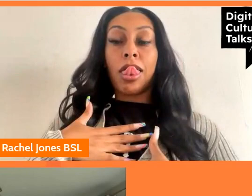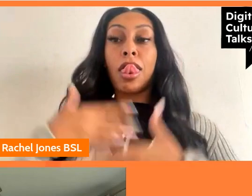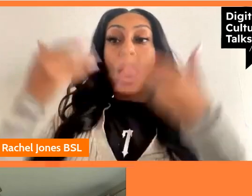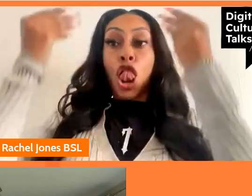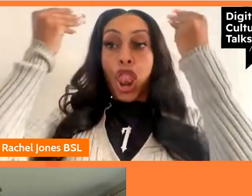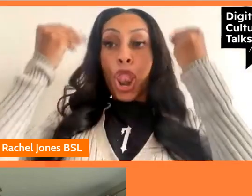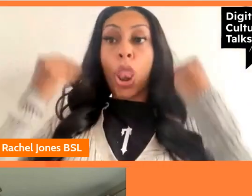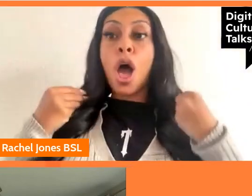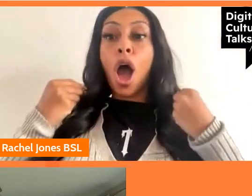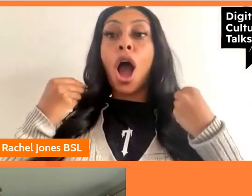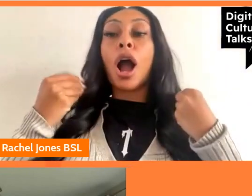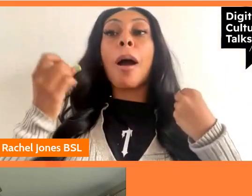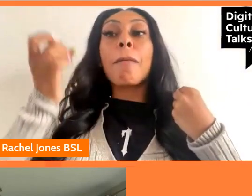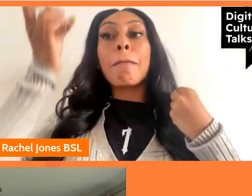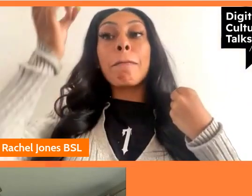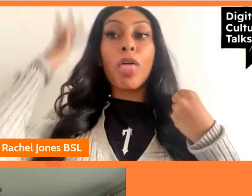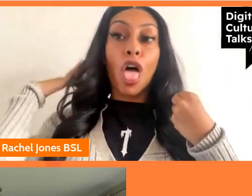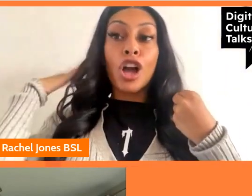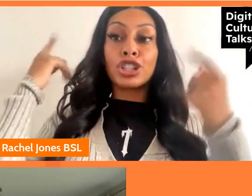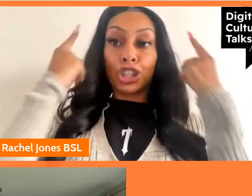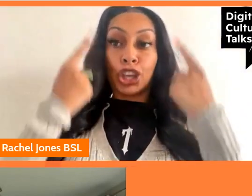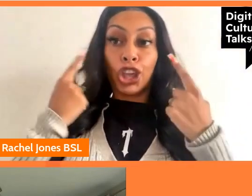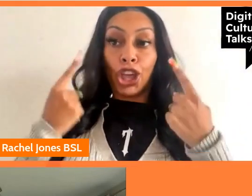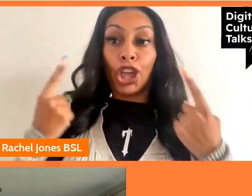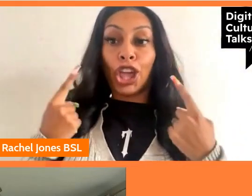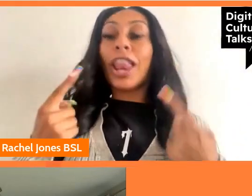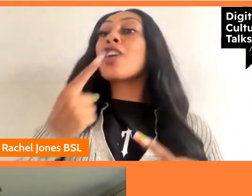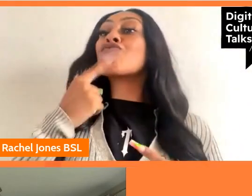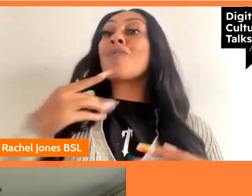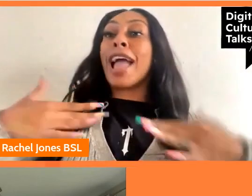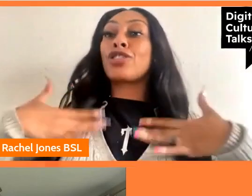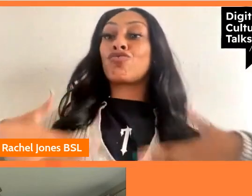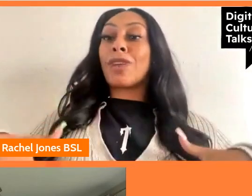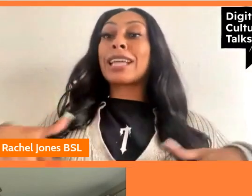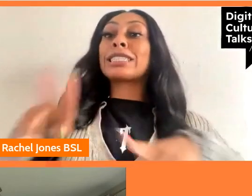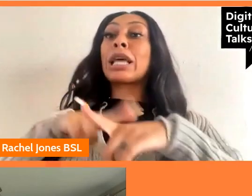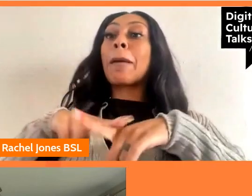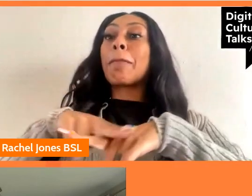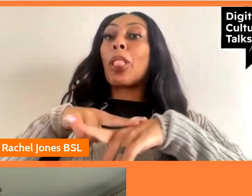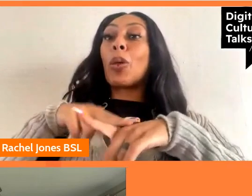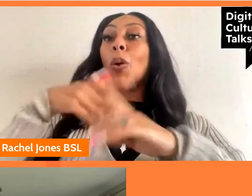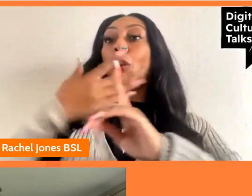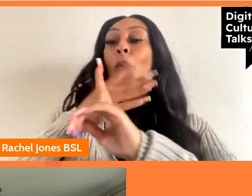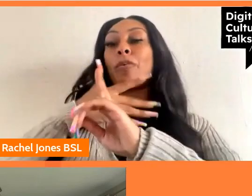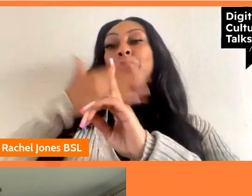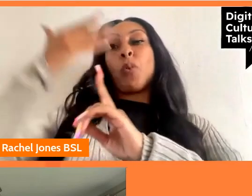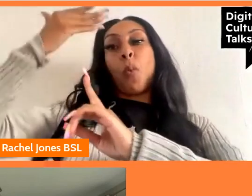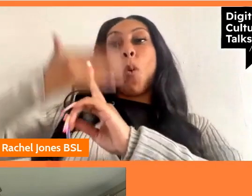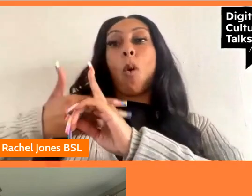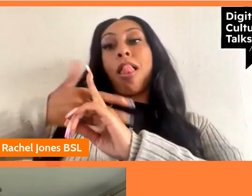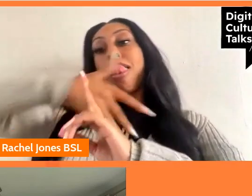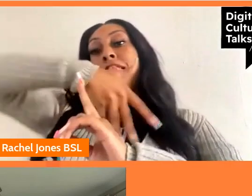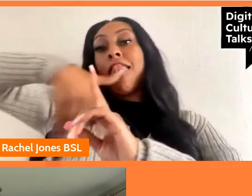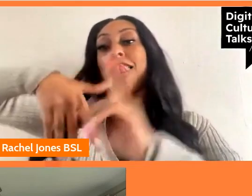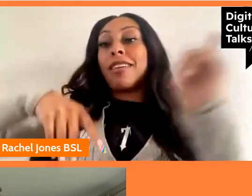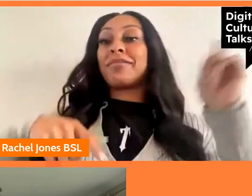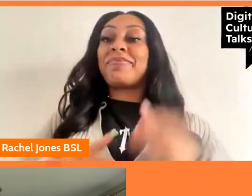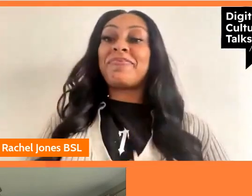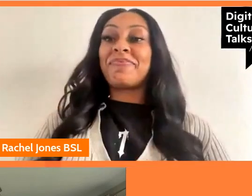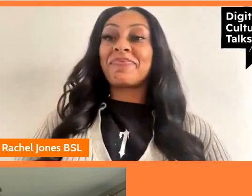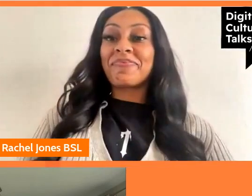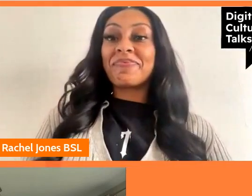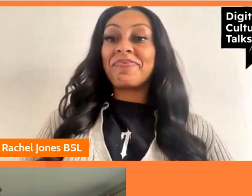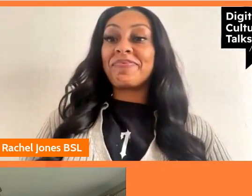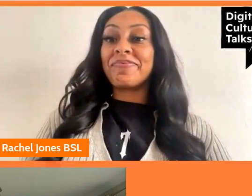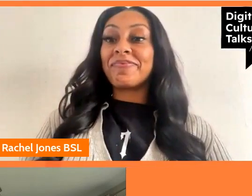blonde curly hair a red dress and a blue wall behind me um so uh did you want a description